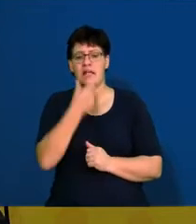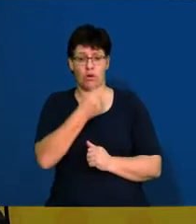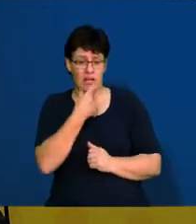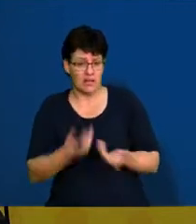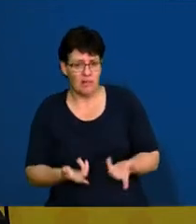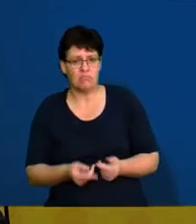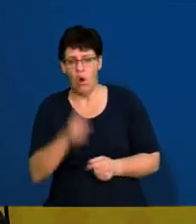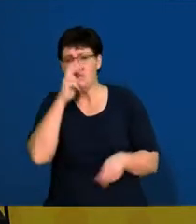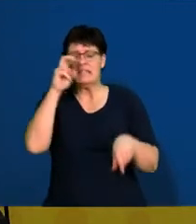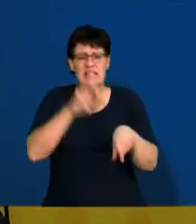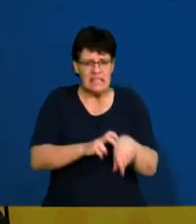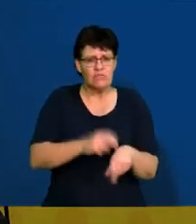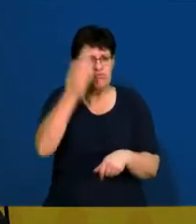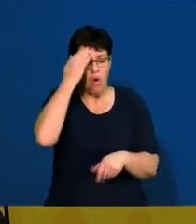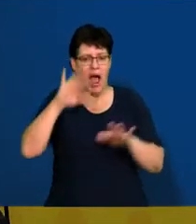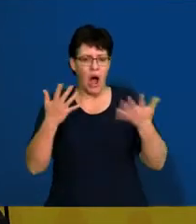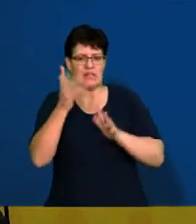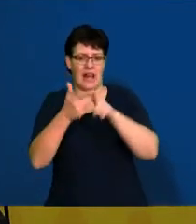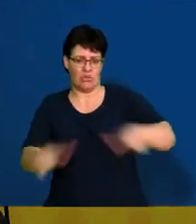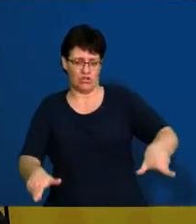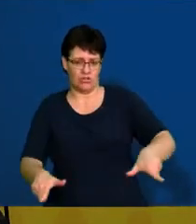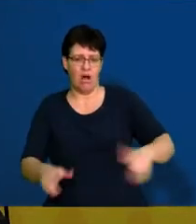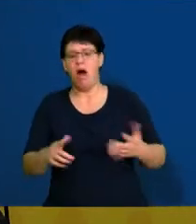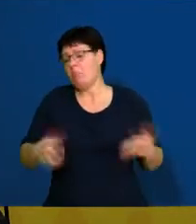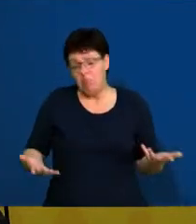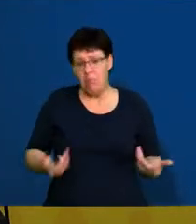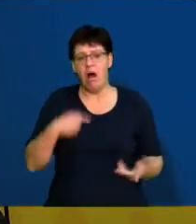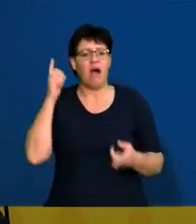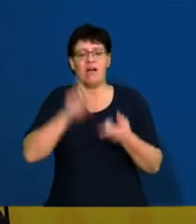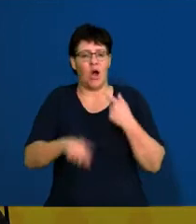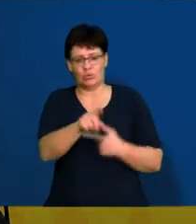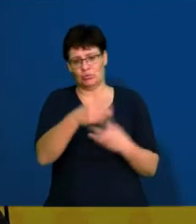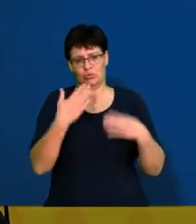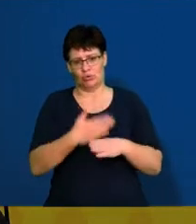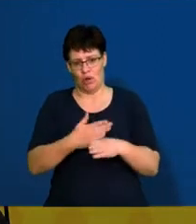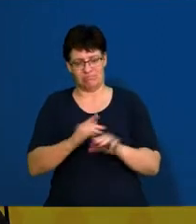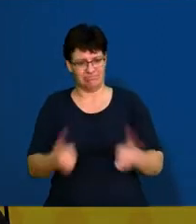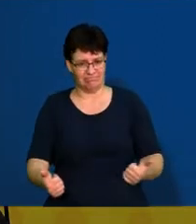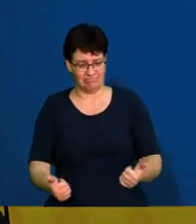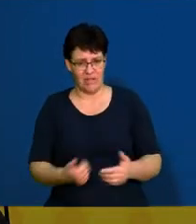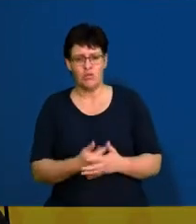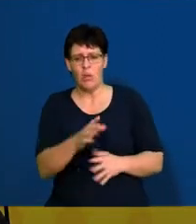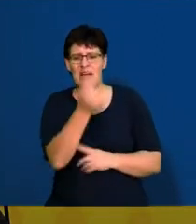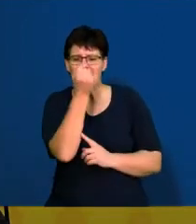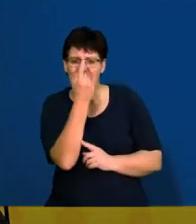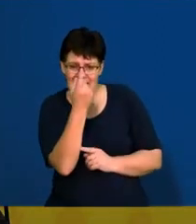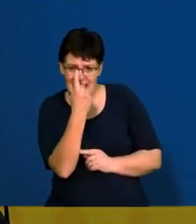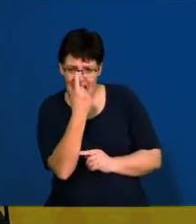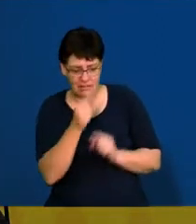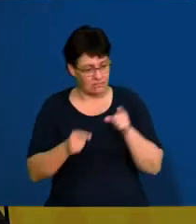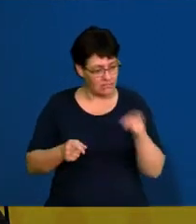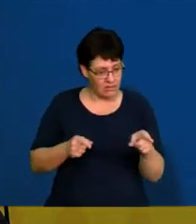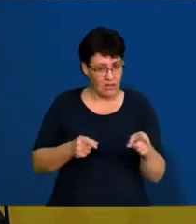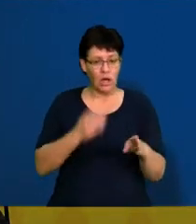specification is that she needs to know how to sign. Otherwise, she can't do her job there. All right, so, understand